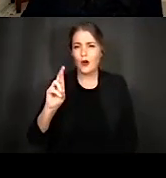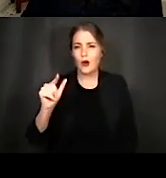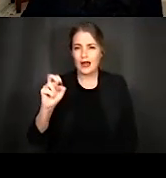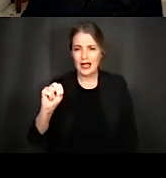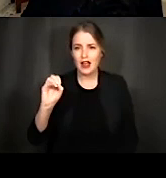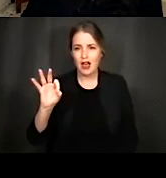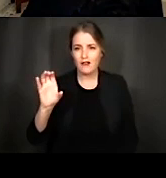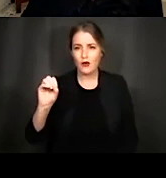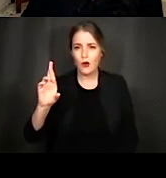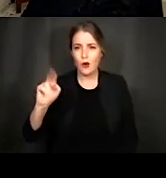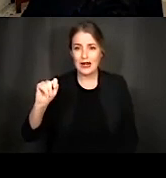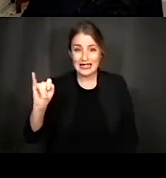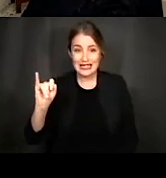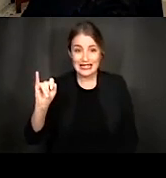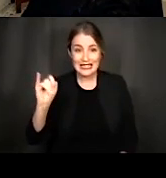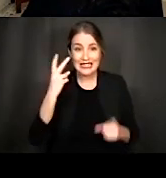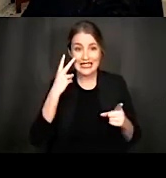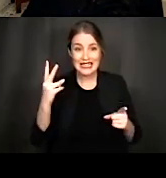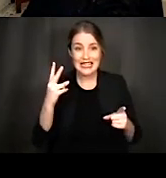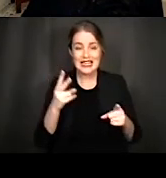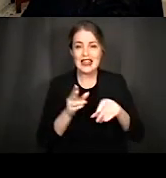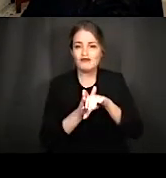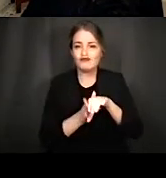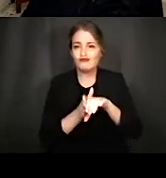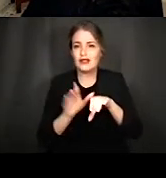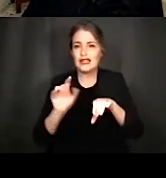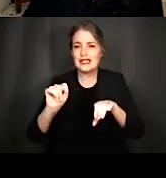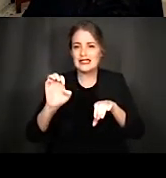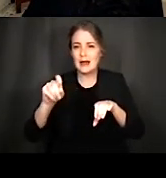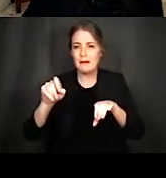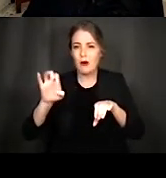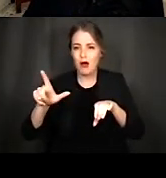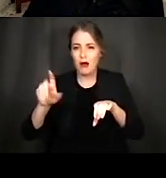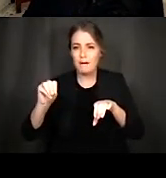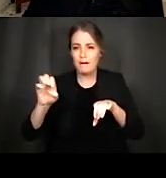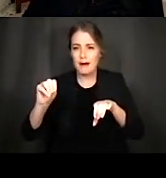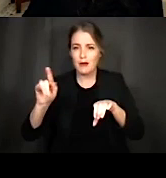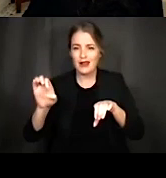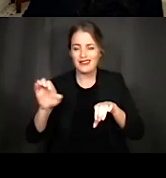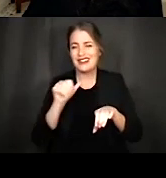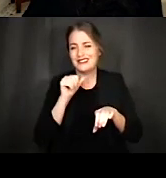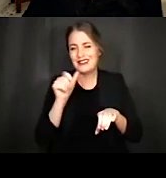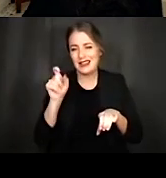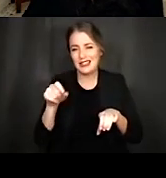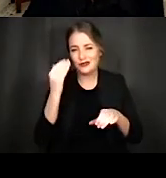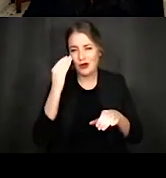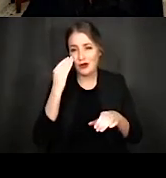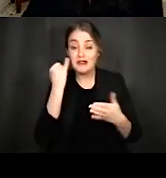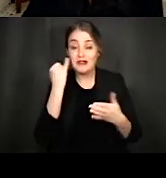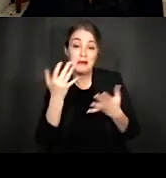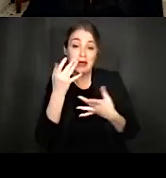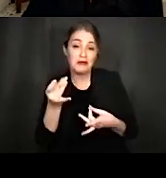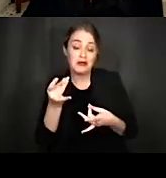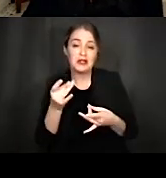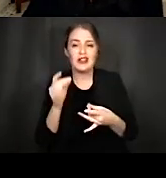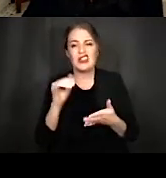Here is the tectorial membrane. Don't worry too much about these terms, I'm just pointing them out for those of you who might know or be interested in